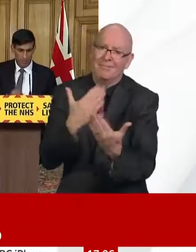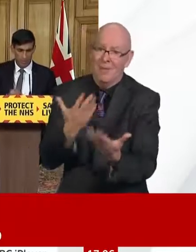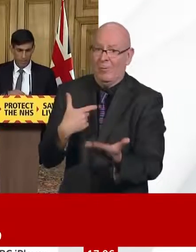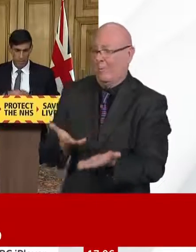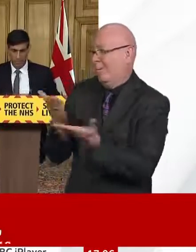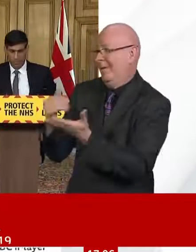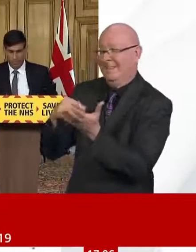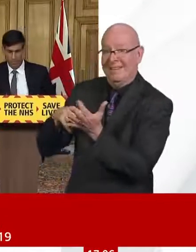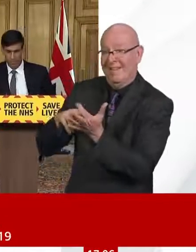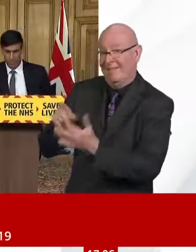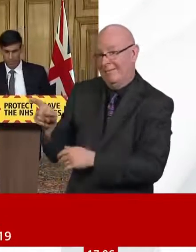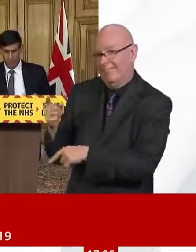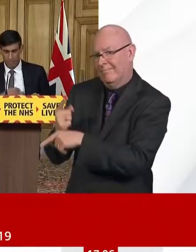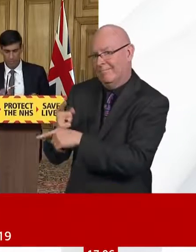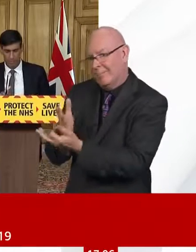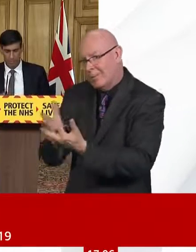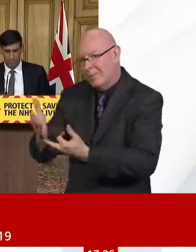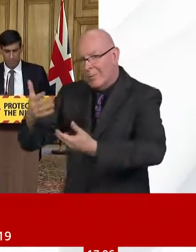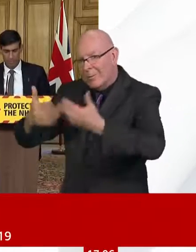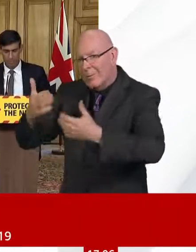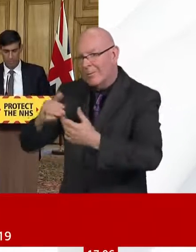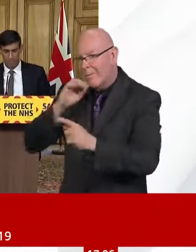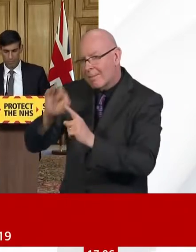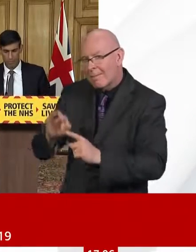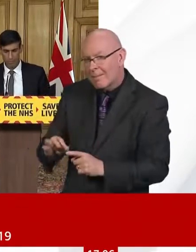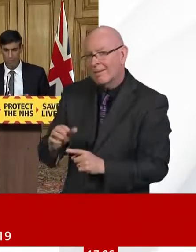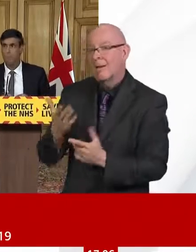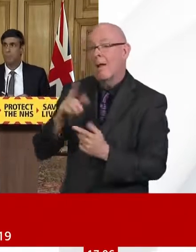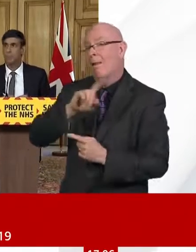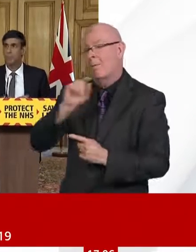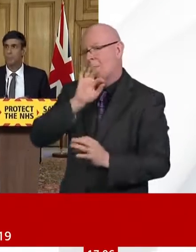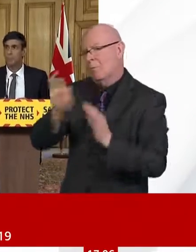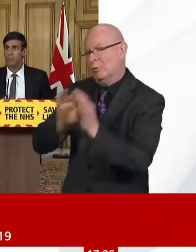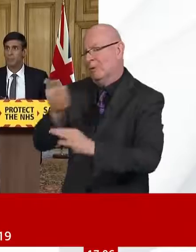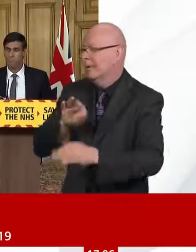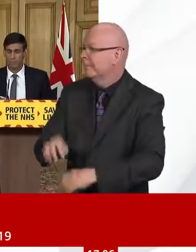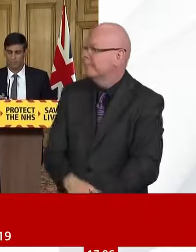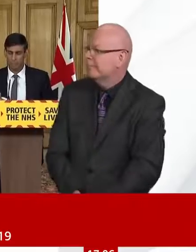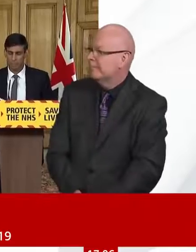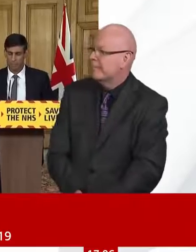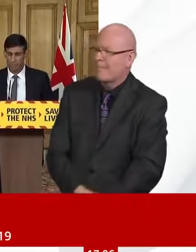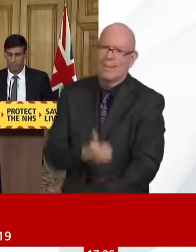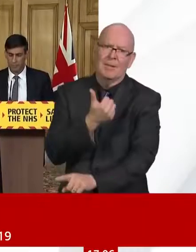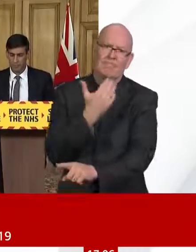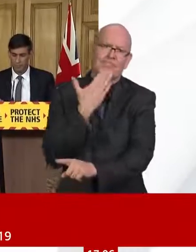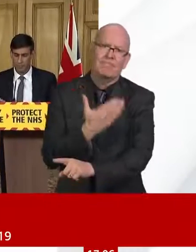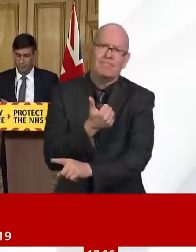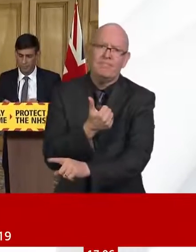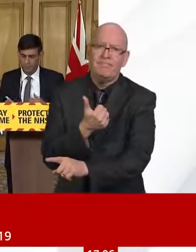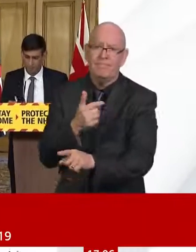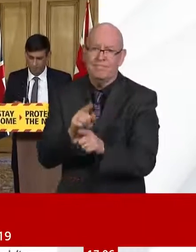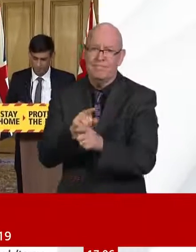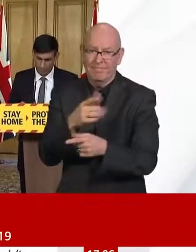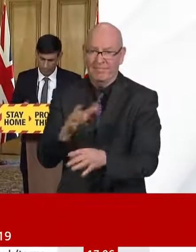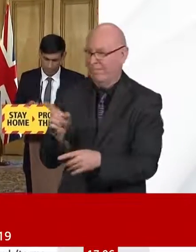words, stay at home, avoid social contact. And by doing that, we can ensure that the spread of the virus,